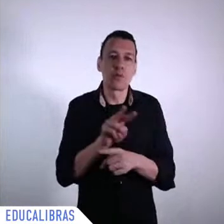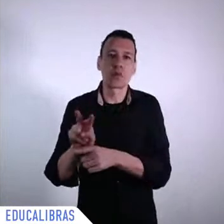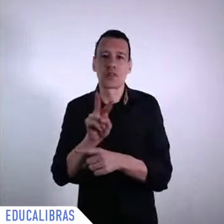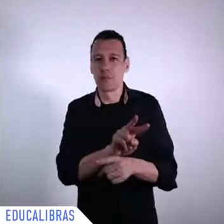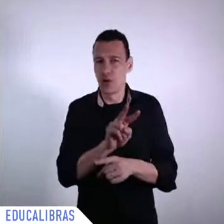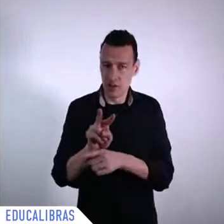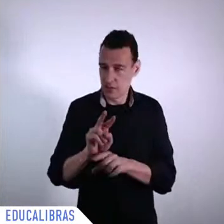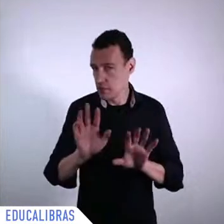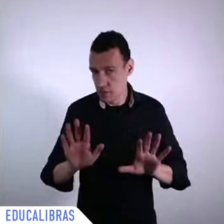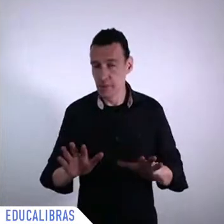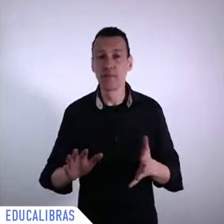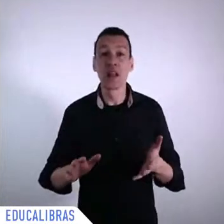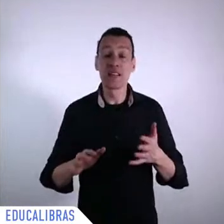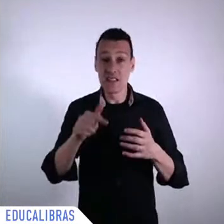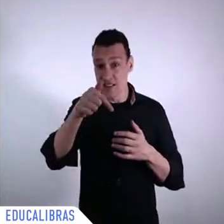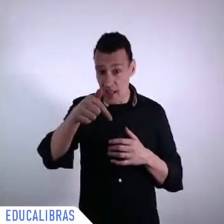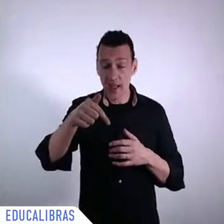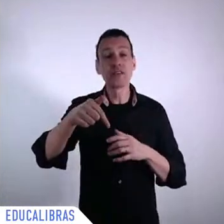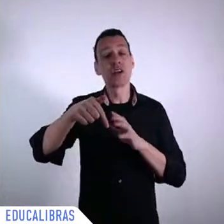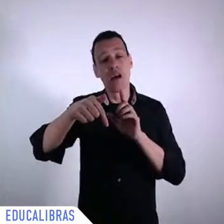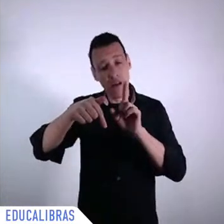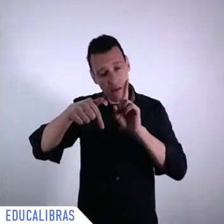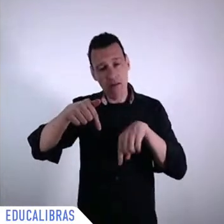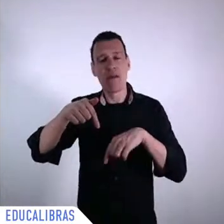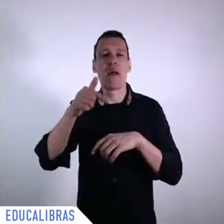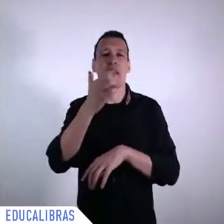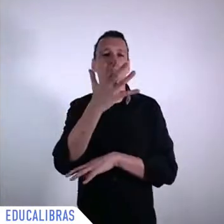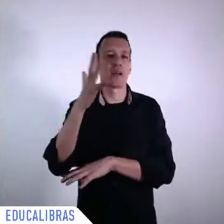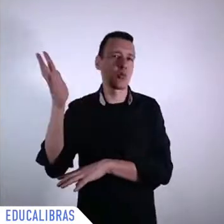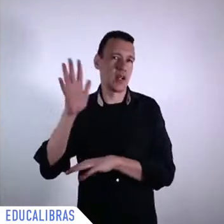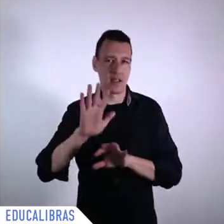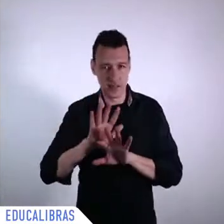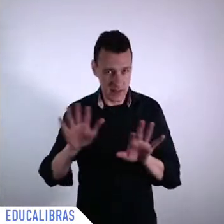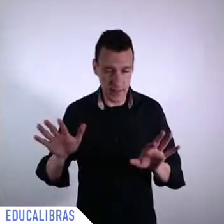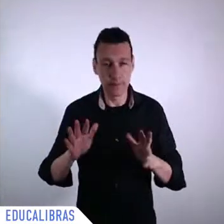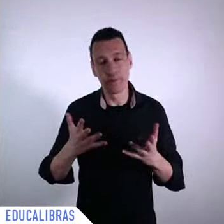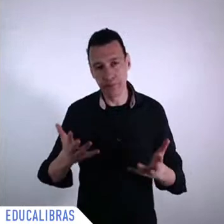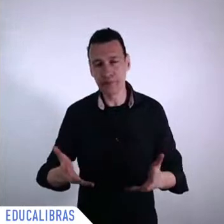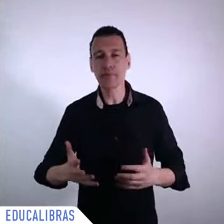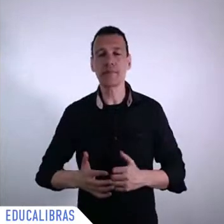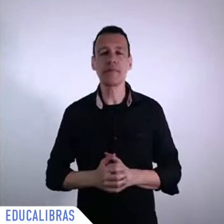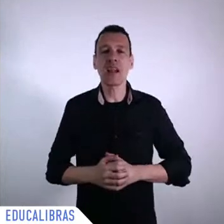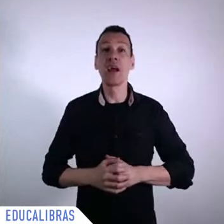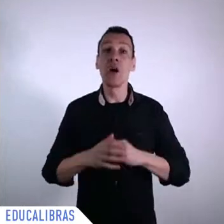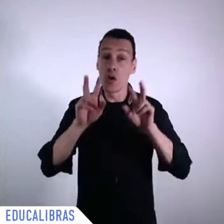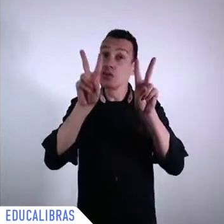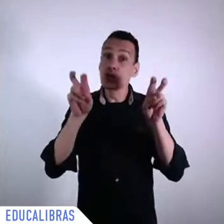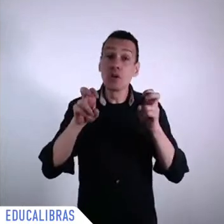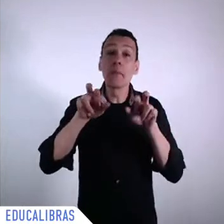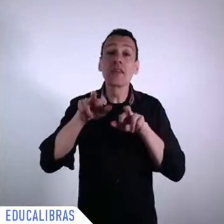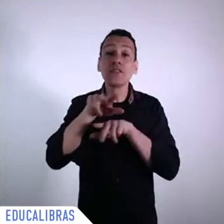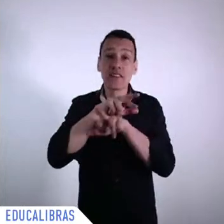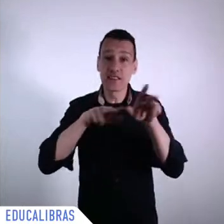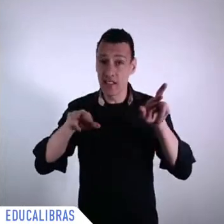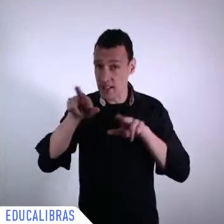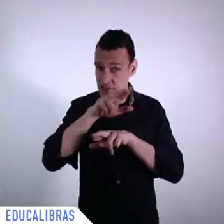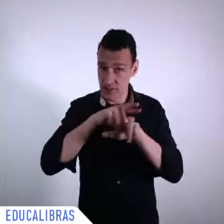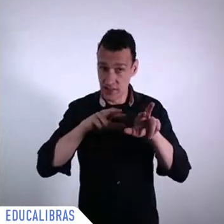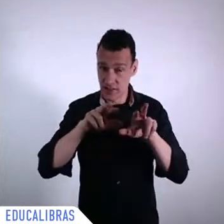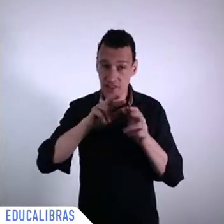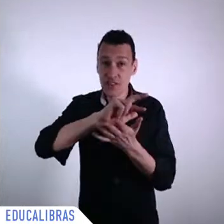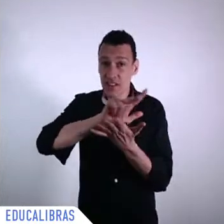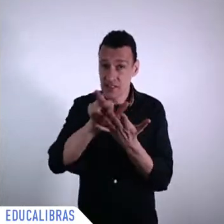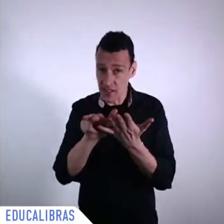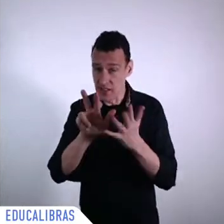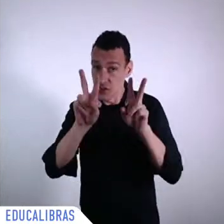speak of diversity and I would like to mention because minister Celso Amorim is here and he remembers also